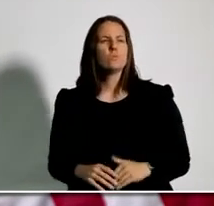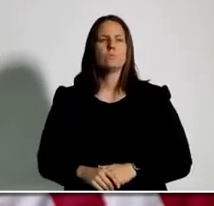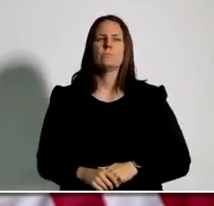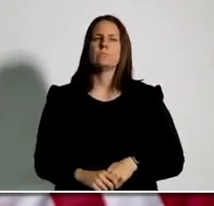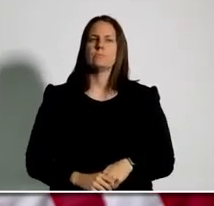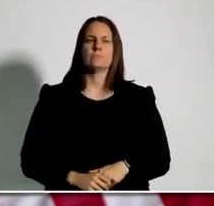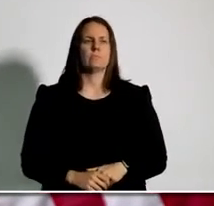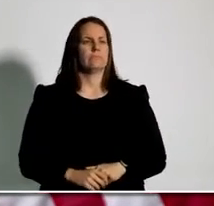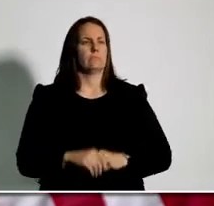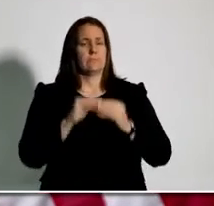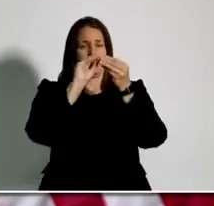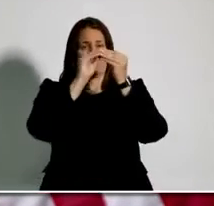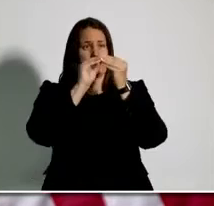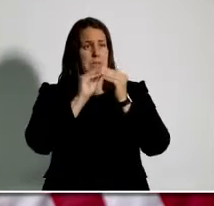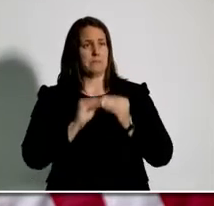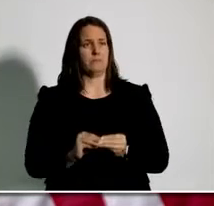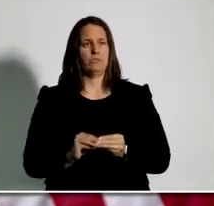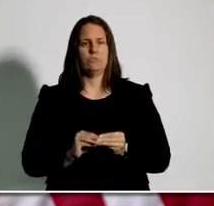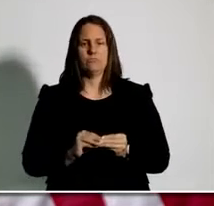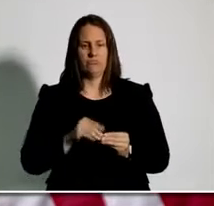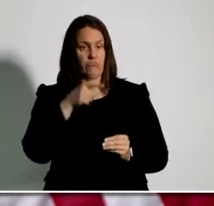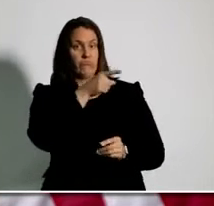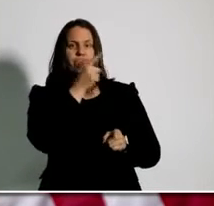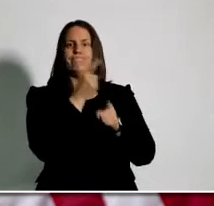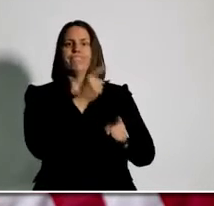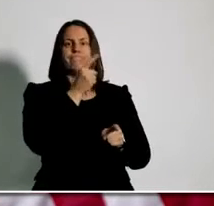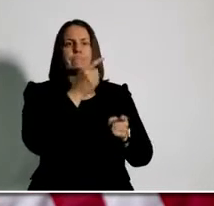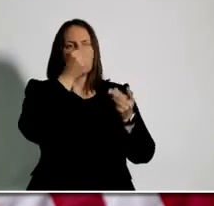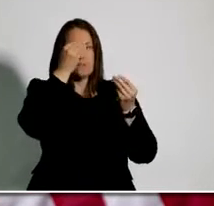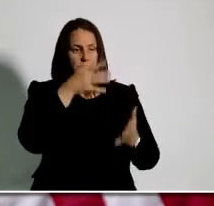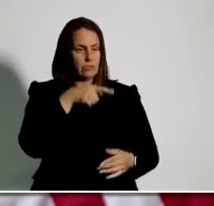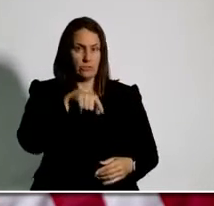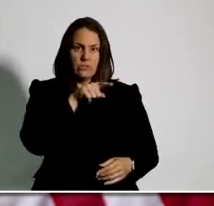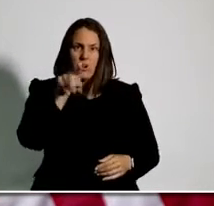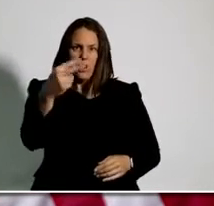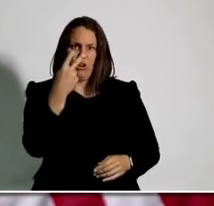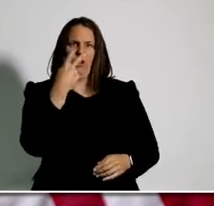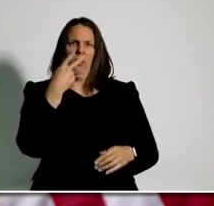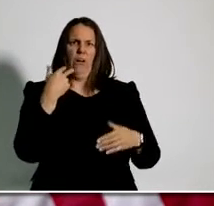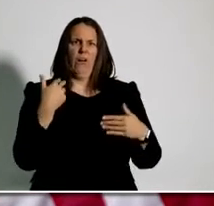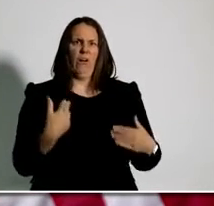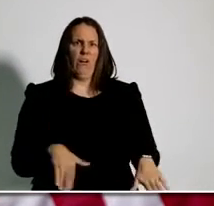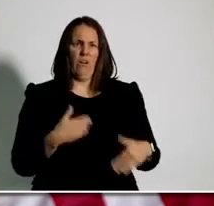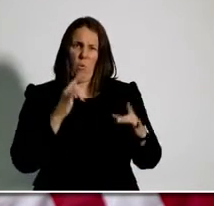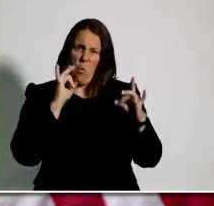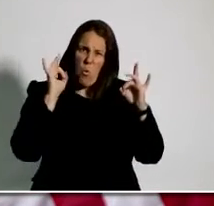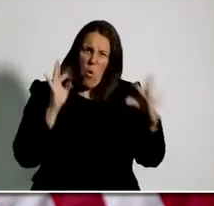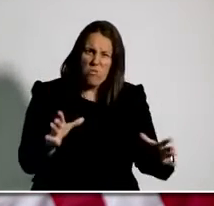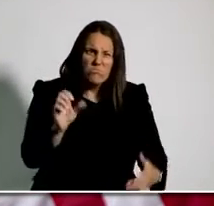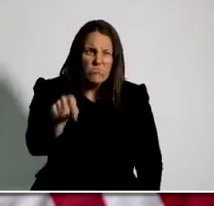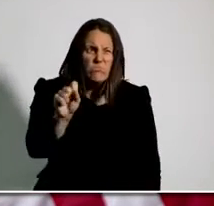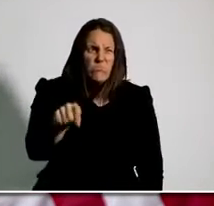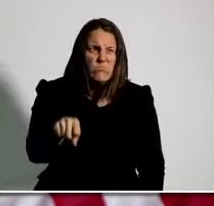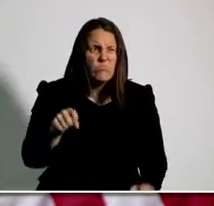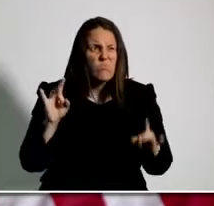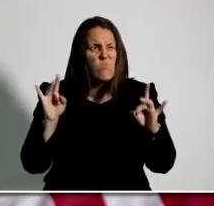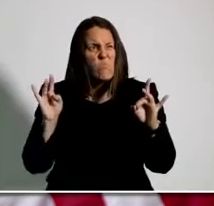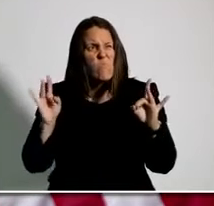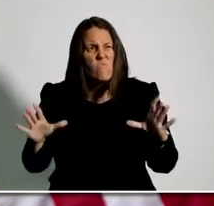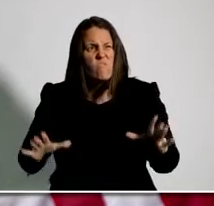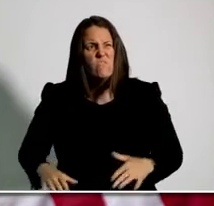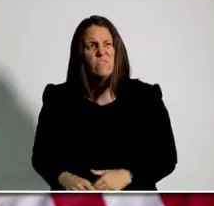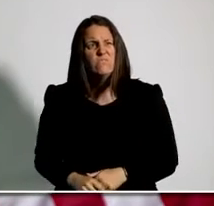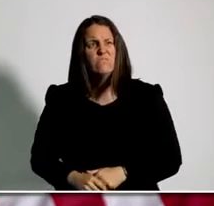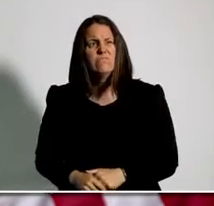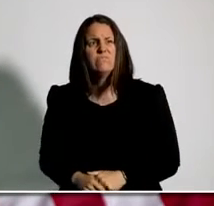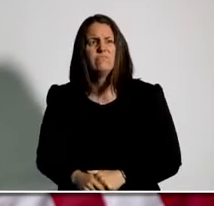and they are devastating. Just like we cannot look away from police brutality and the killing of black men and women, we